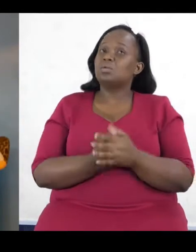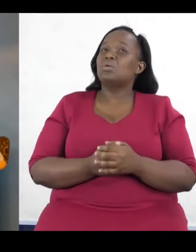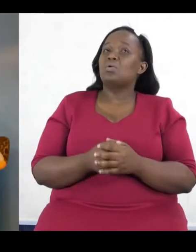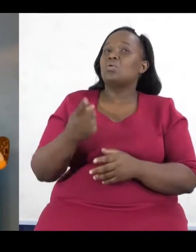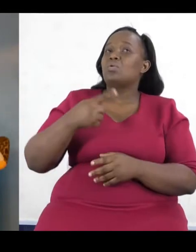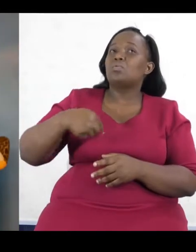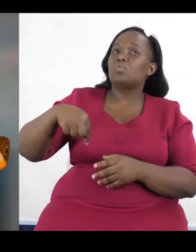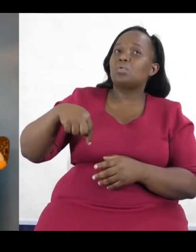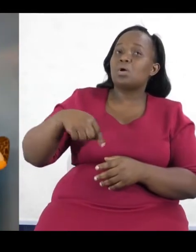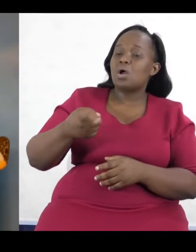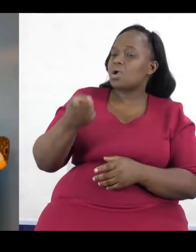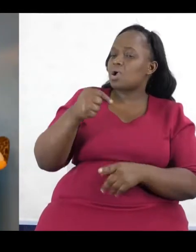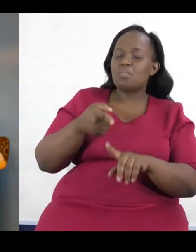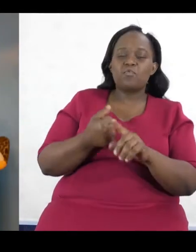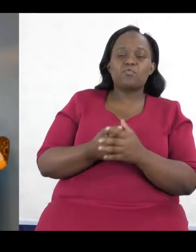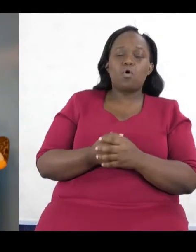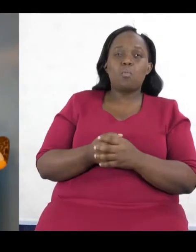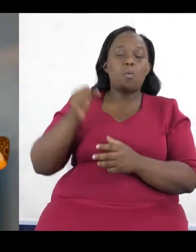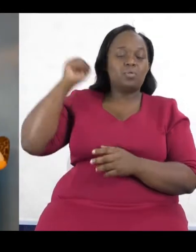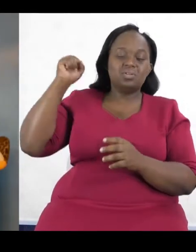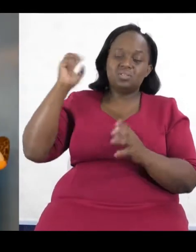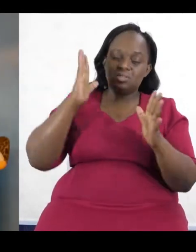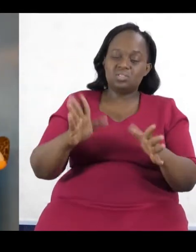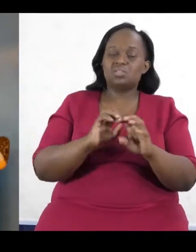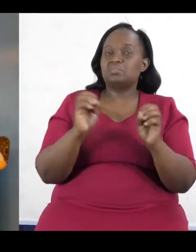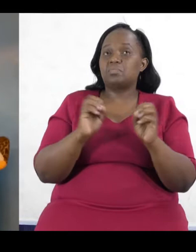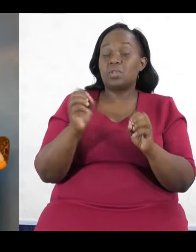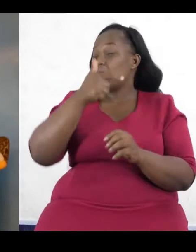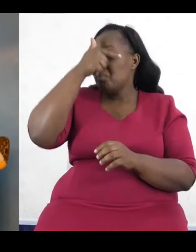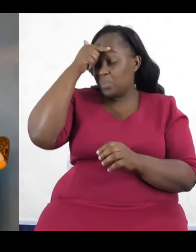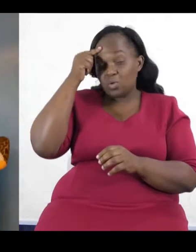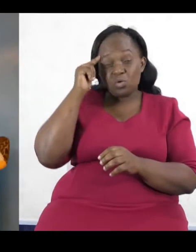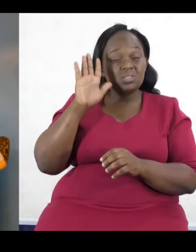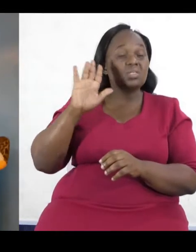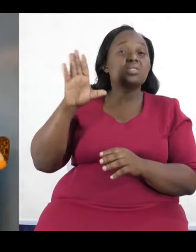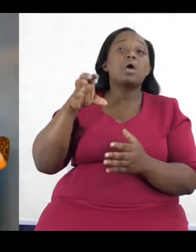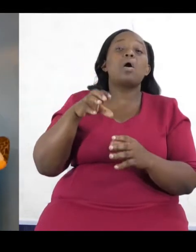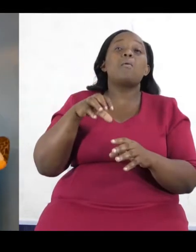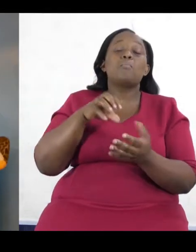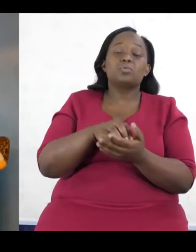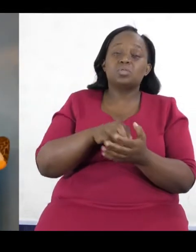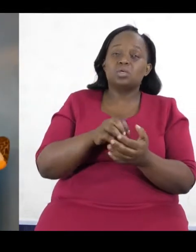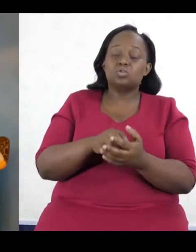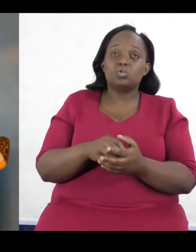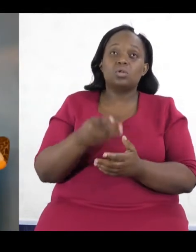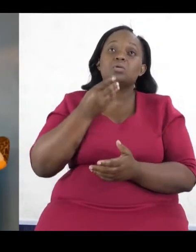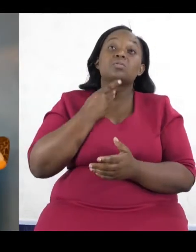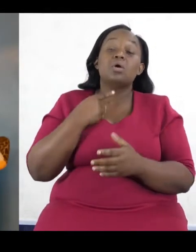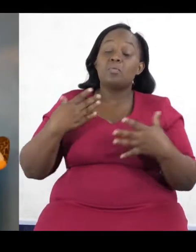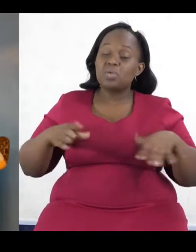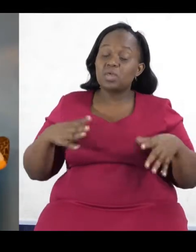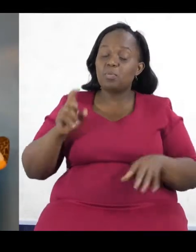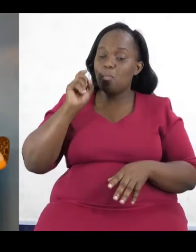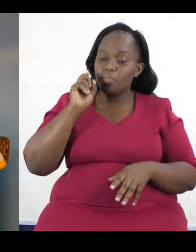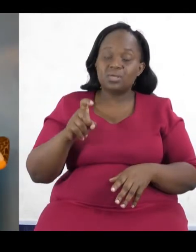the status quo serves them. Then people need to be more revolutionary and try and build this from,